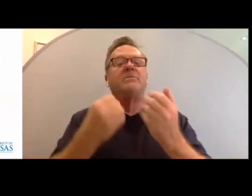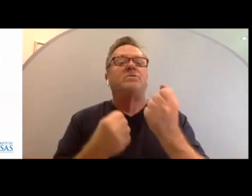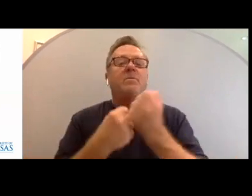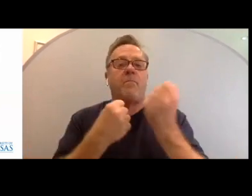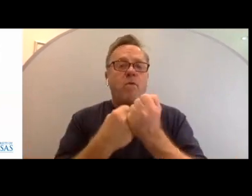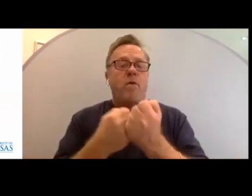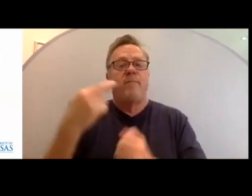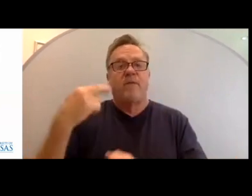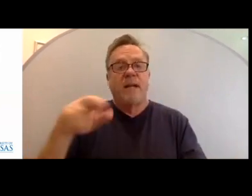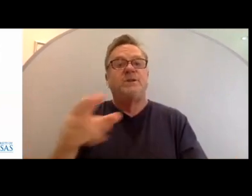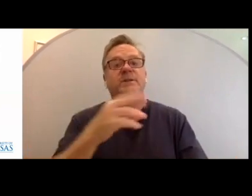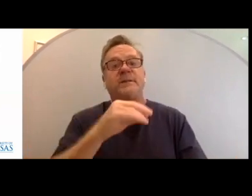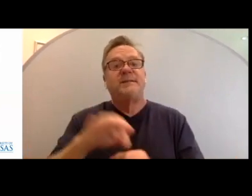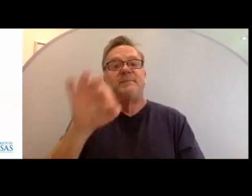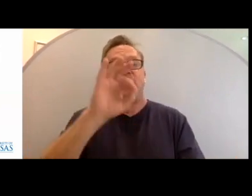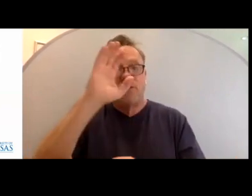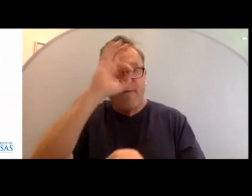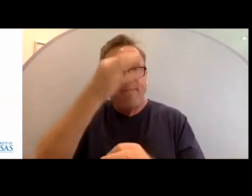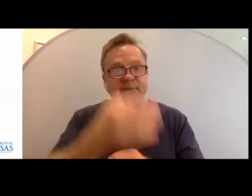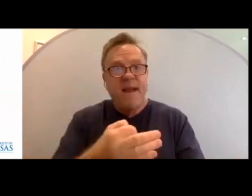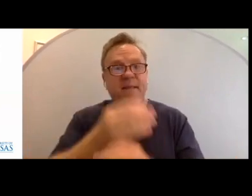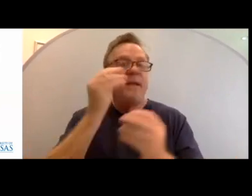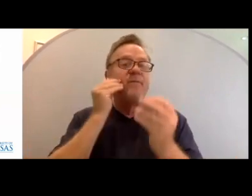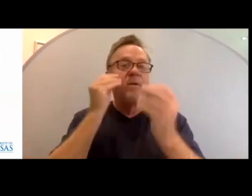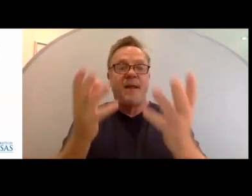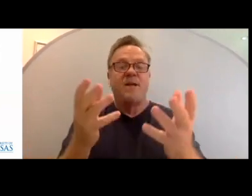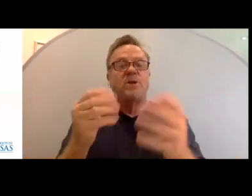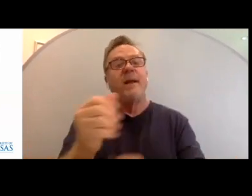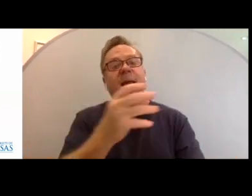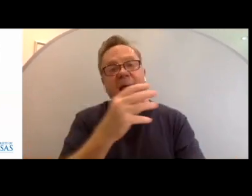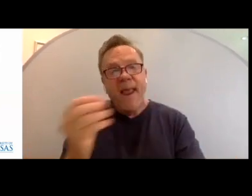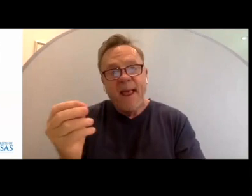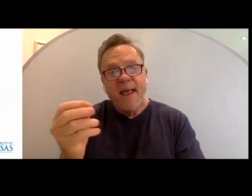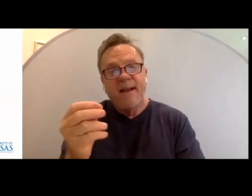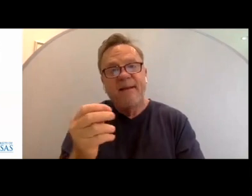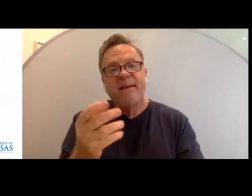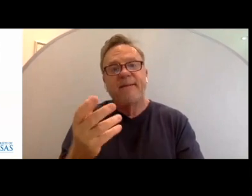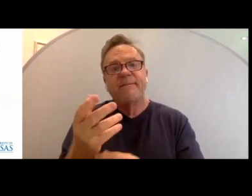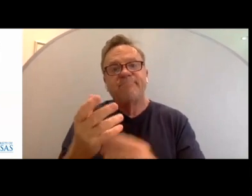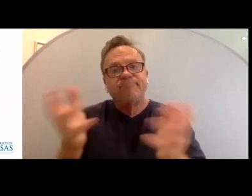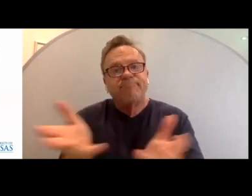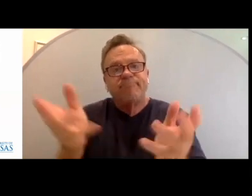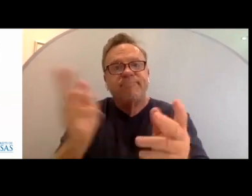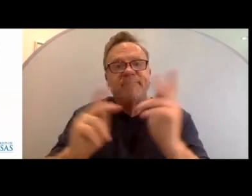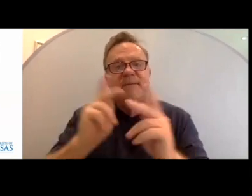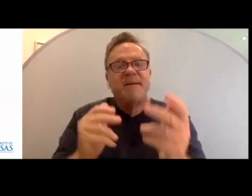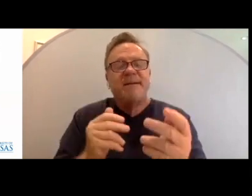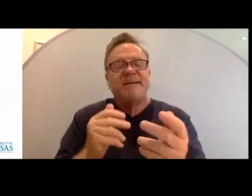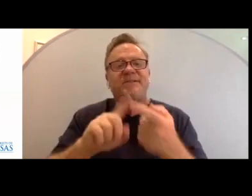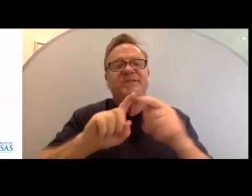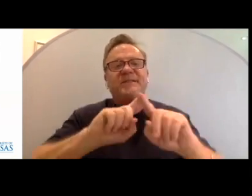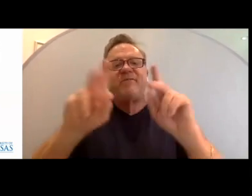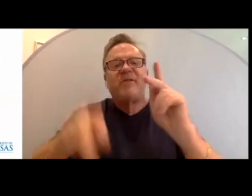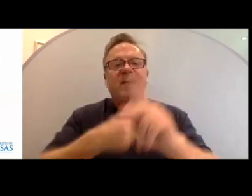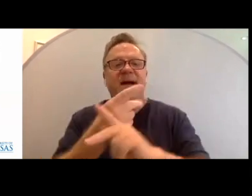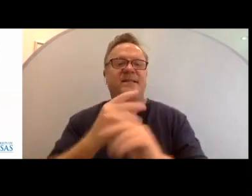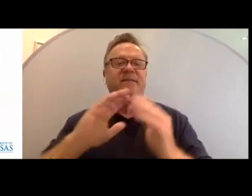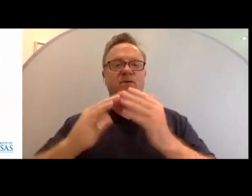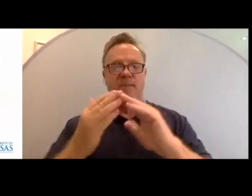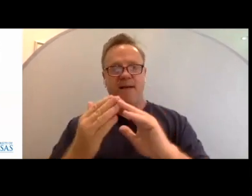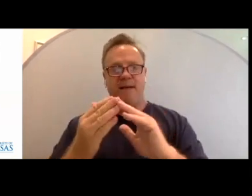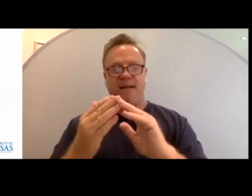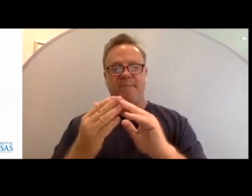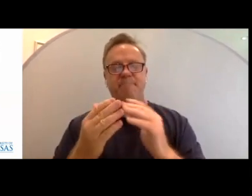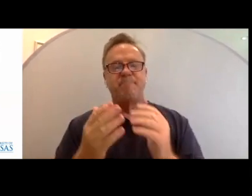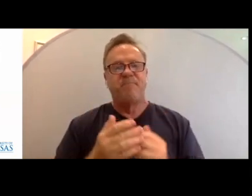religious and spiritual and faith information, as well as getting people to different types of communities to be able.